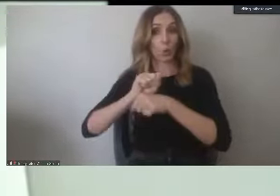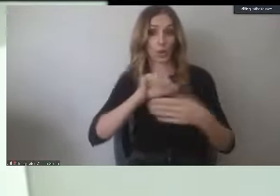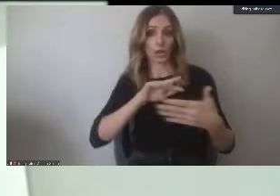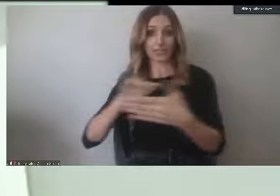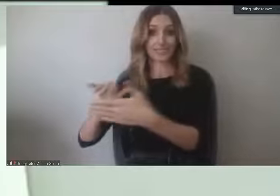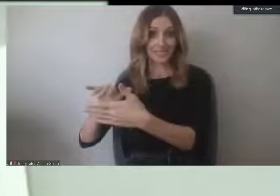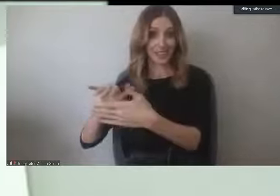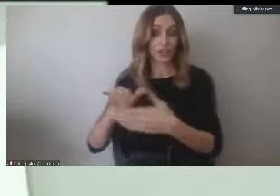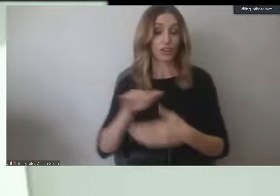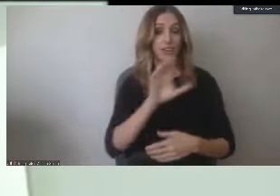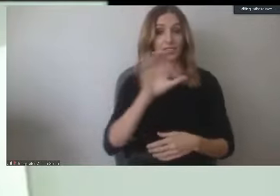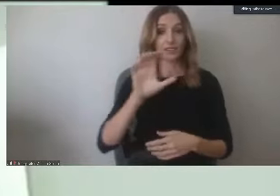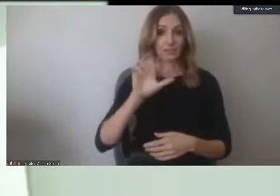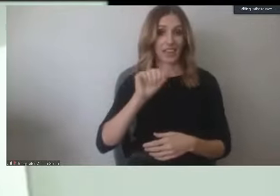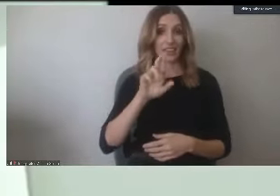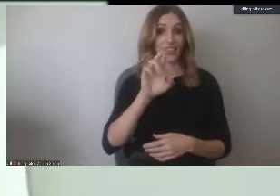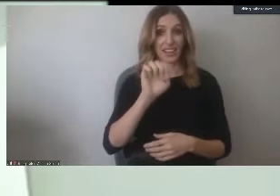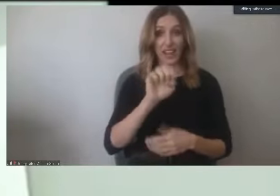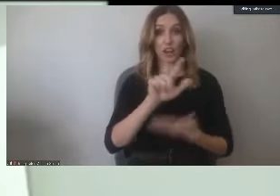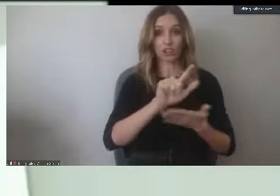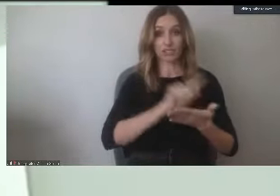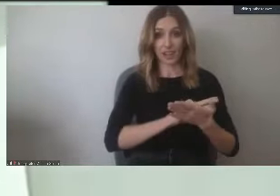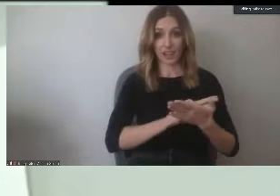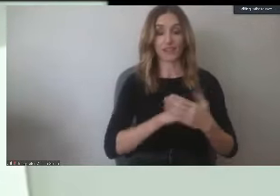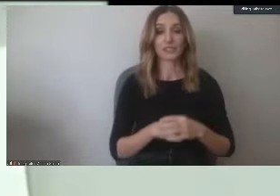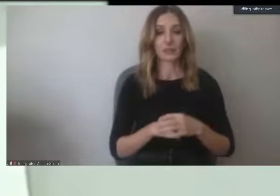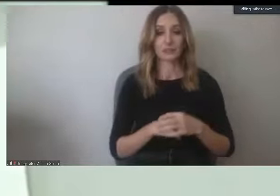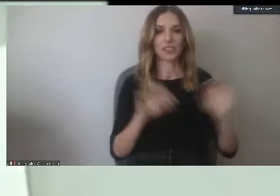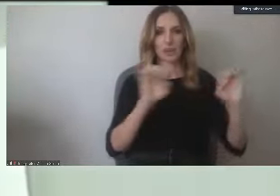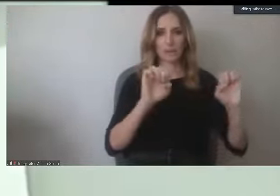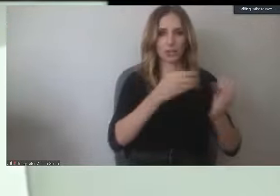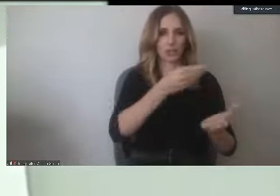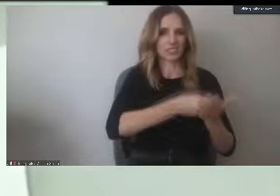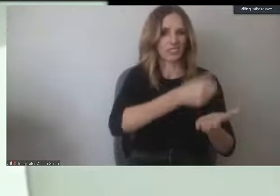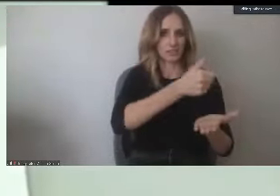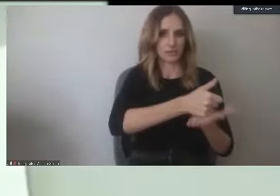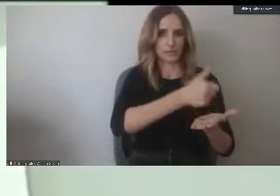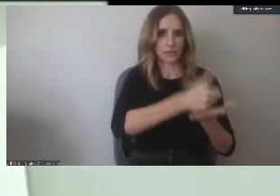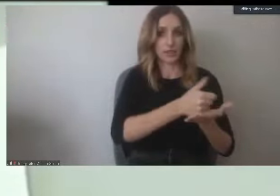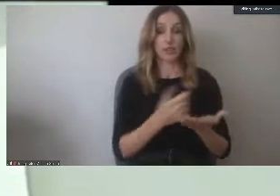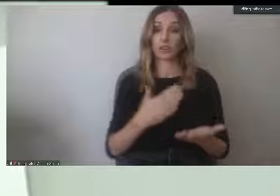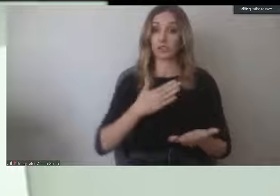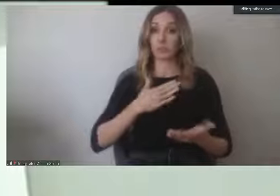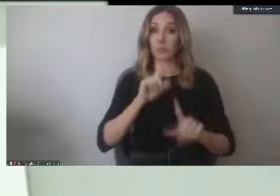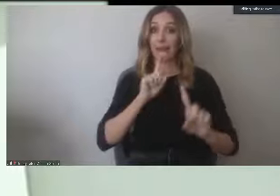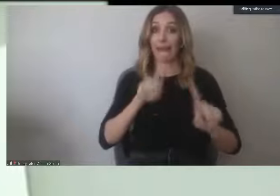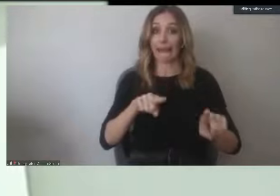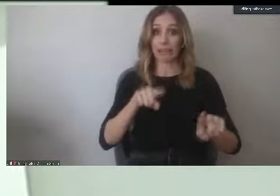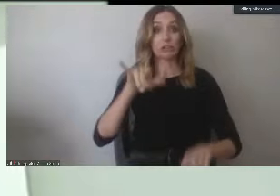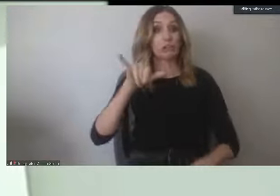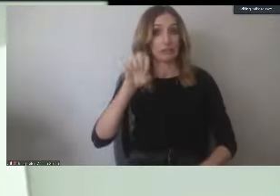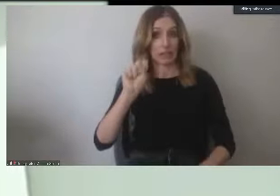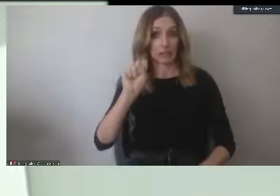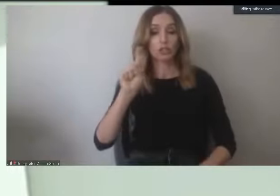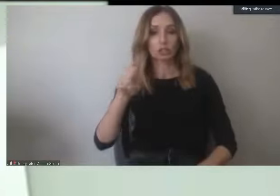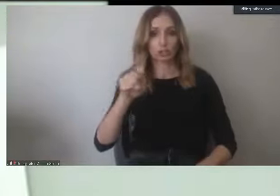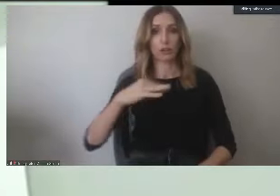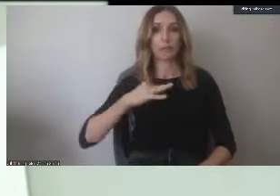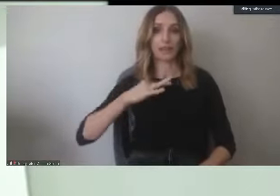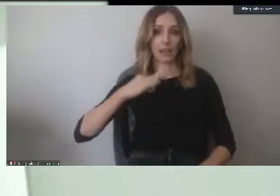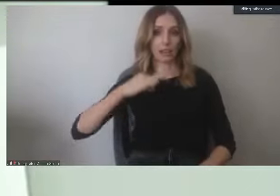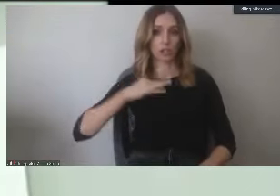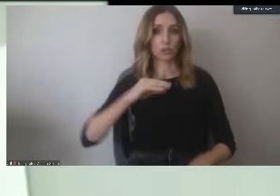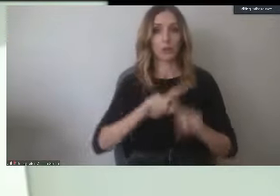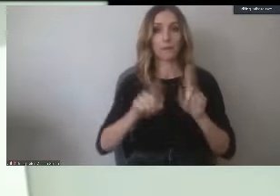aid emergency aid grants that are being allocated through the CARES Act. And so the short answer is, yes, you should be eligible, but remember,